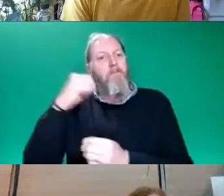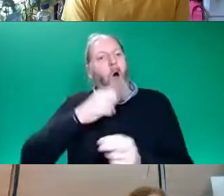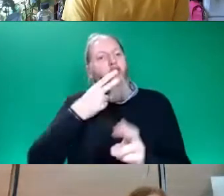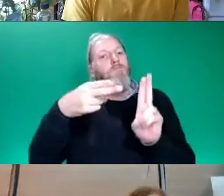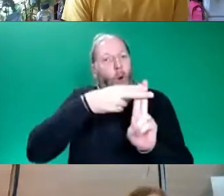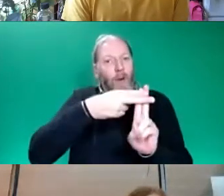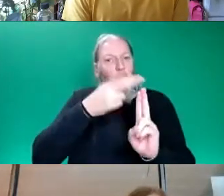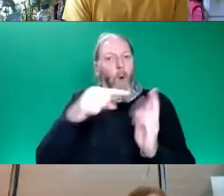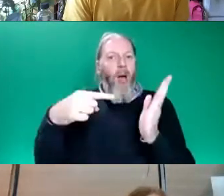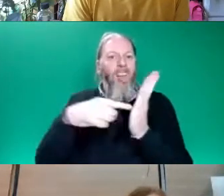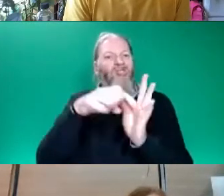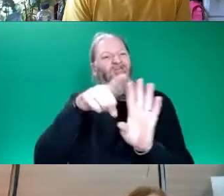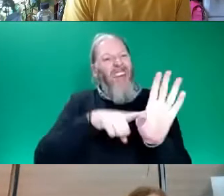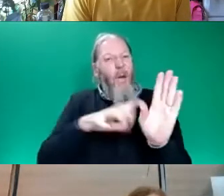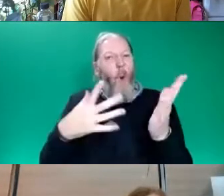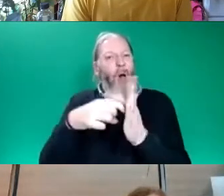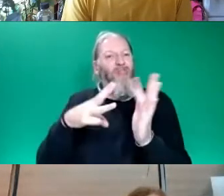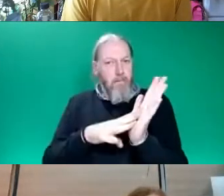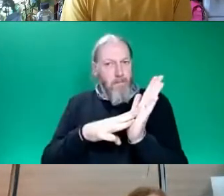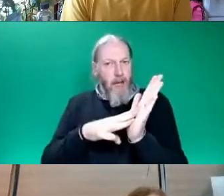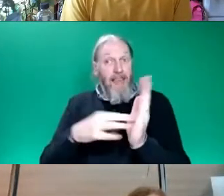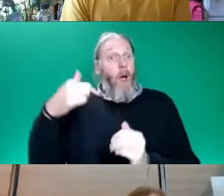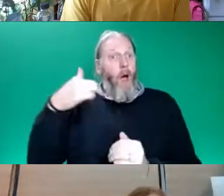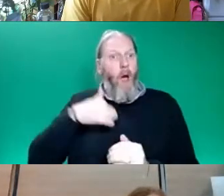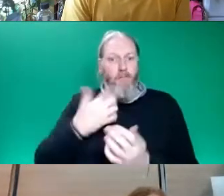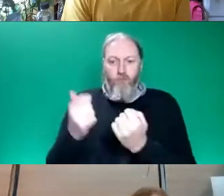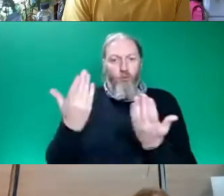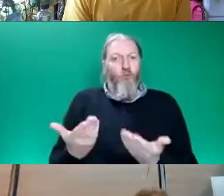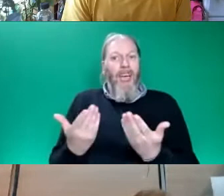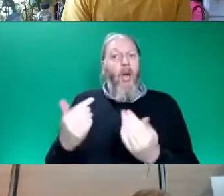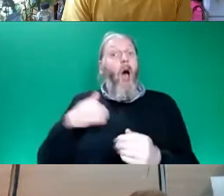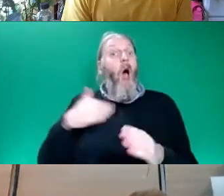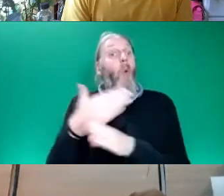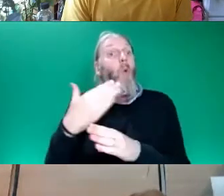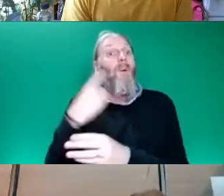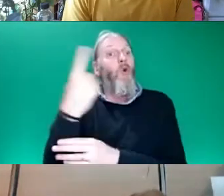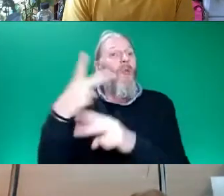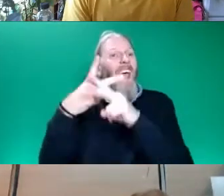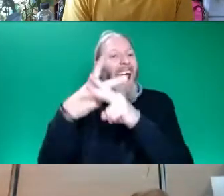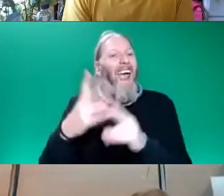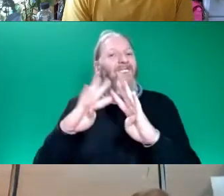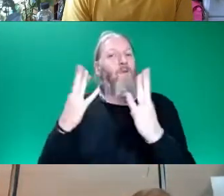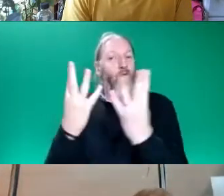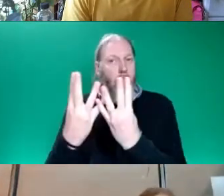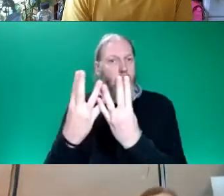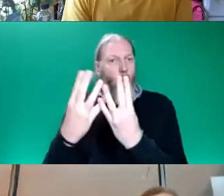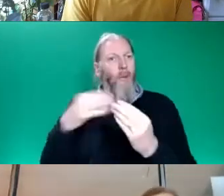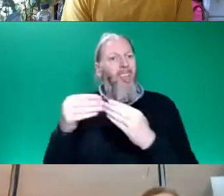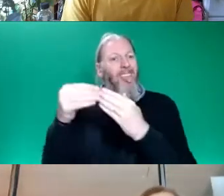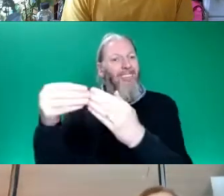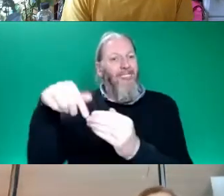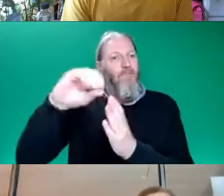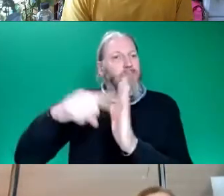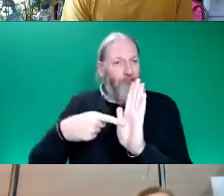I work for the CARE Forum and we lead the project and we also deliver its BME work and we've organised this event jointly